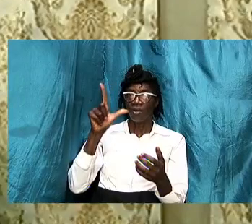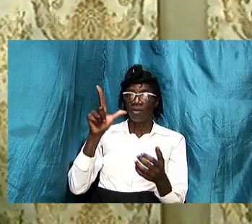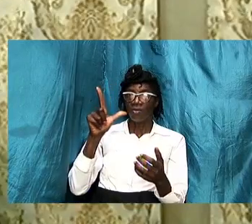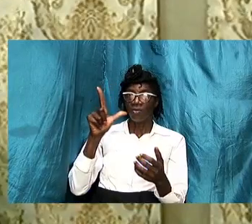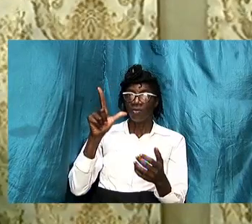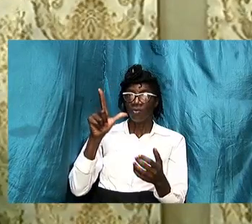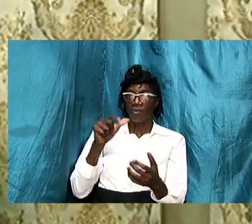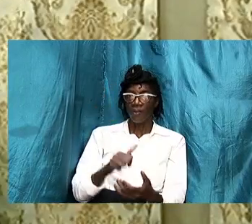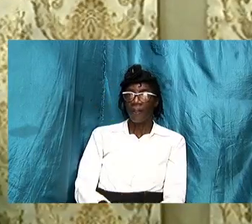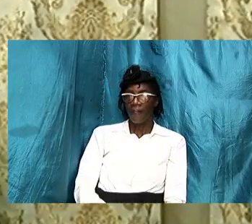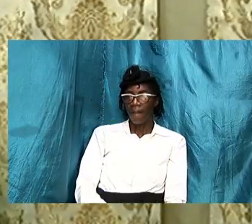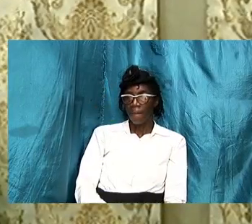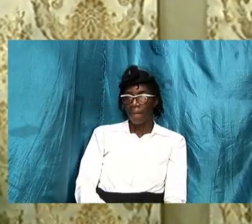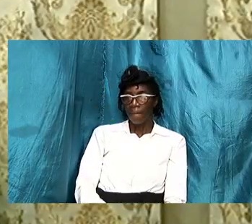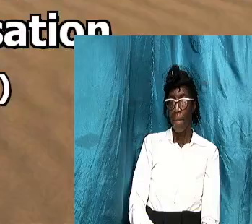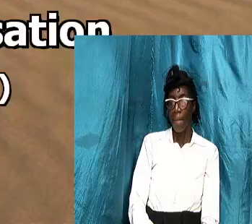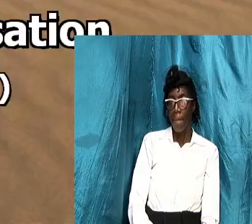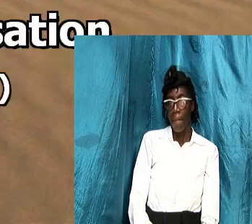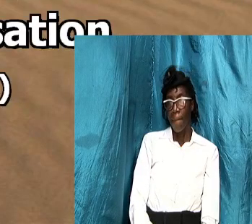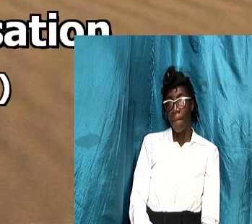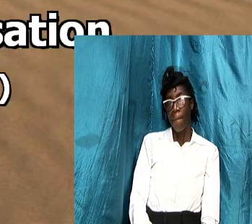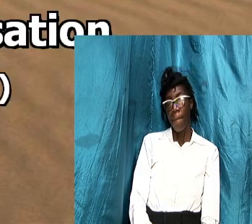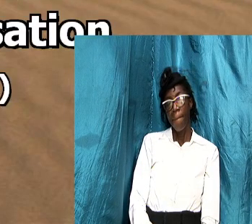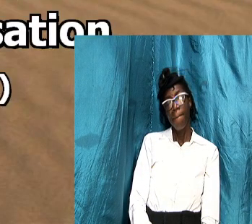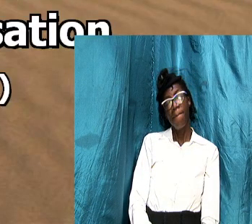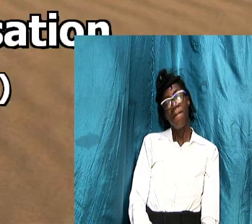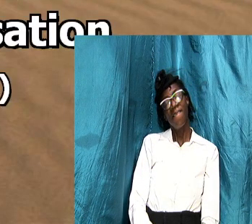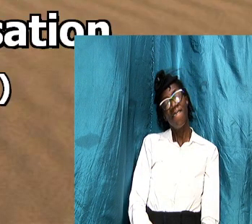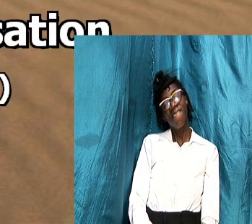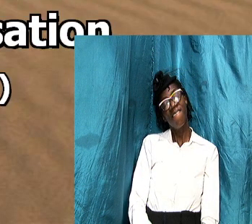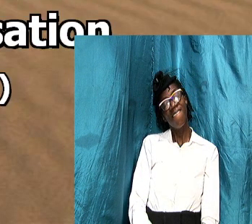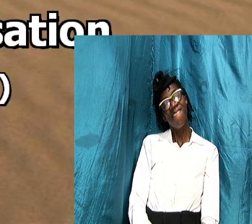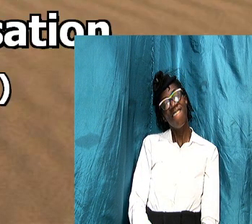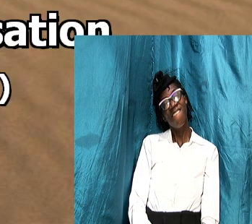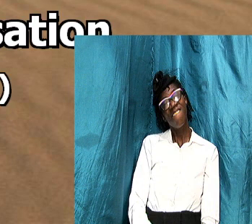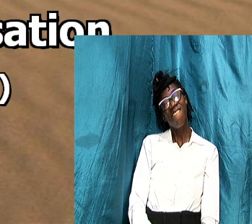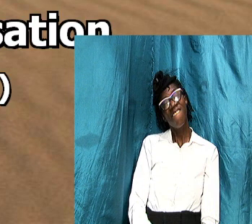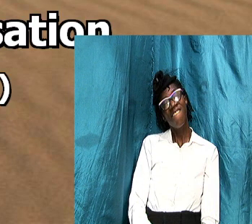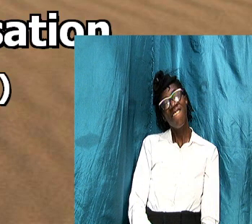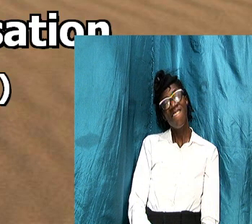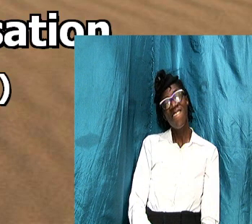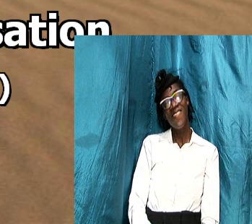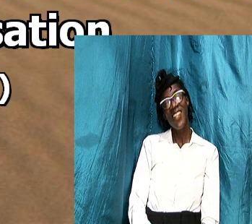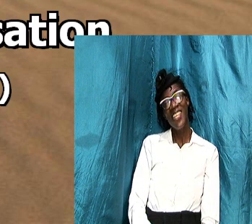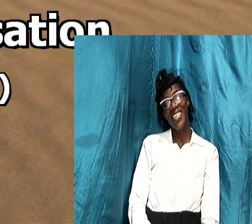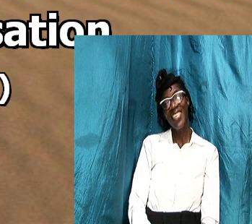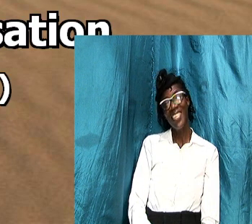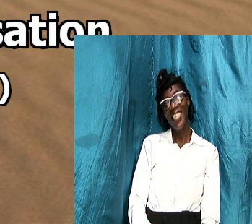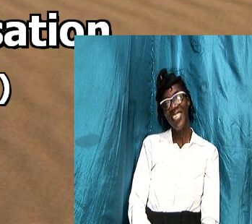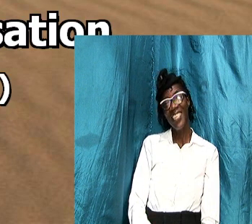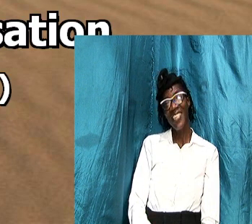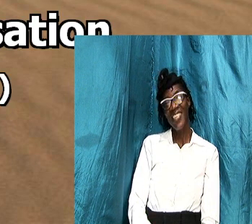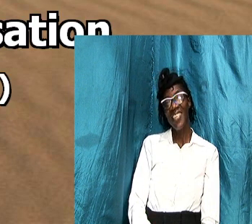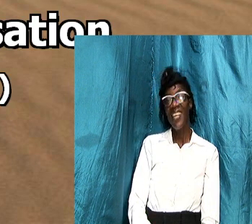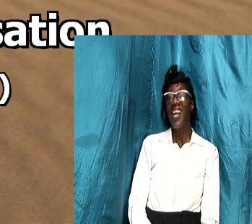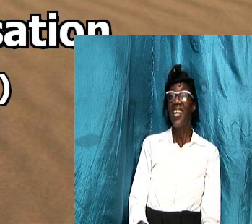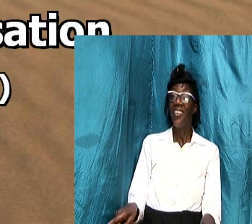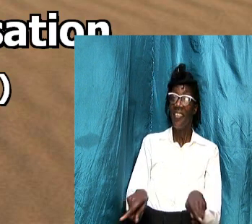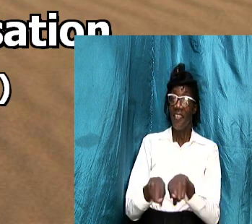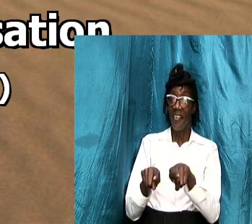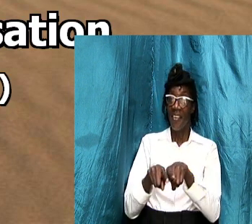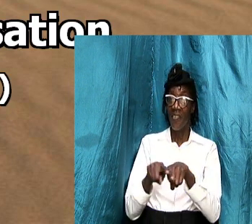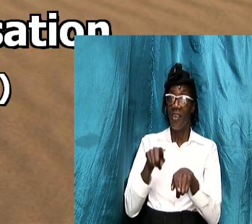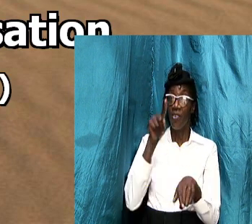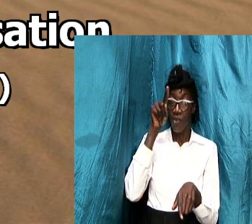the screen first peter chapter 3 verses 1 and 2 likewise ye